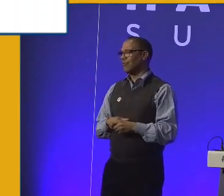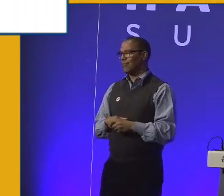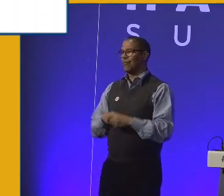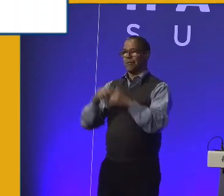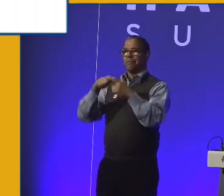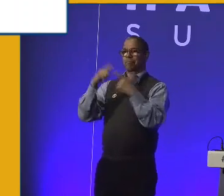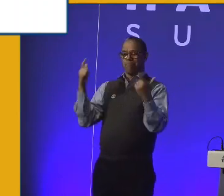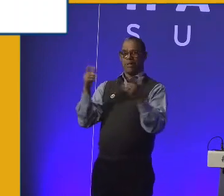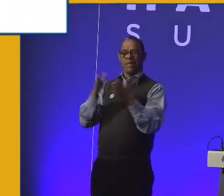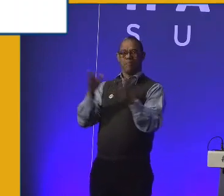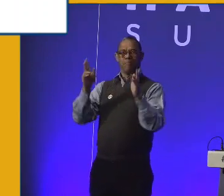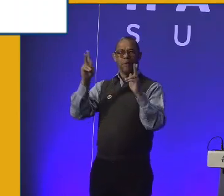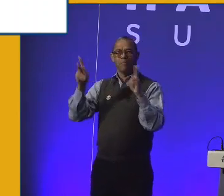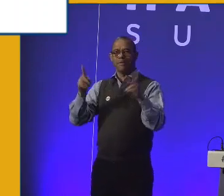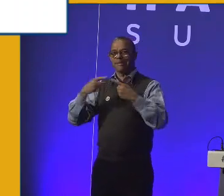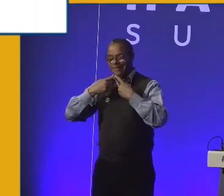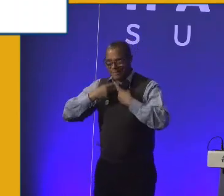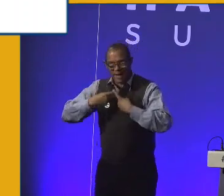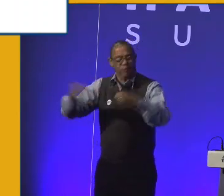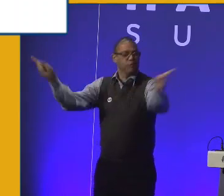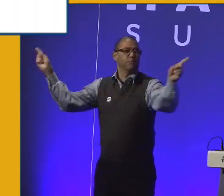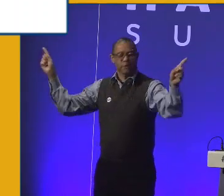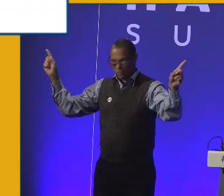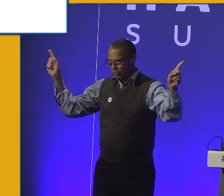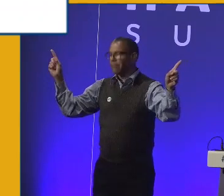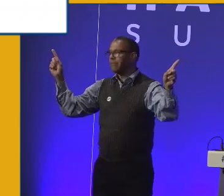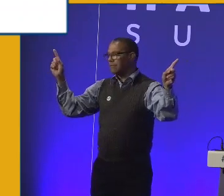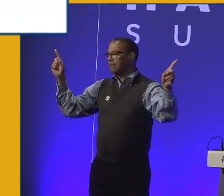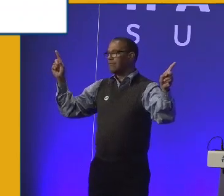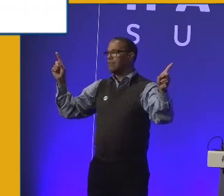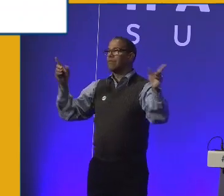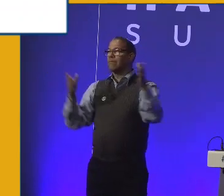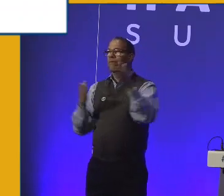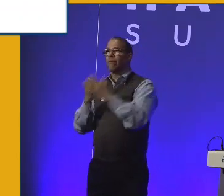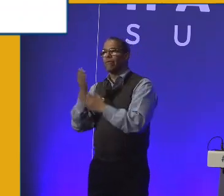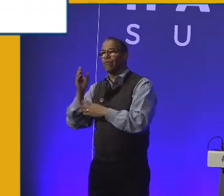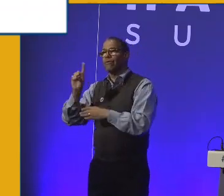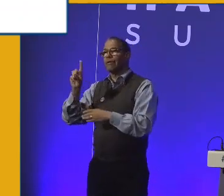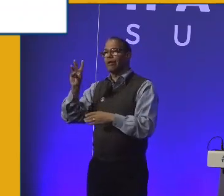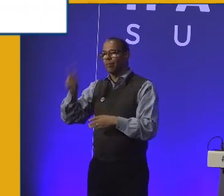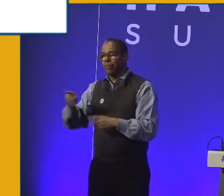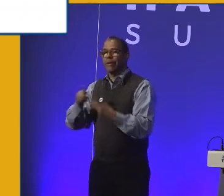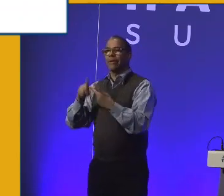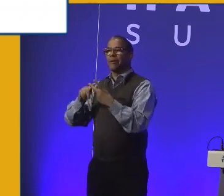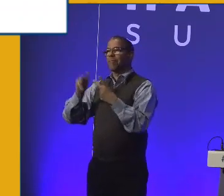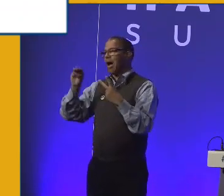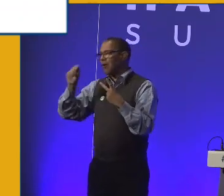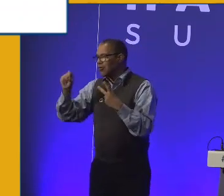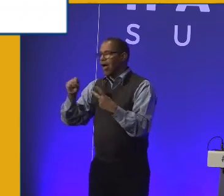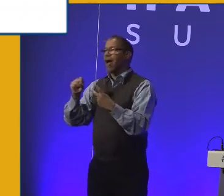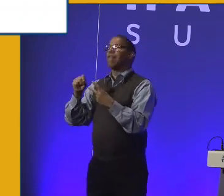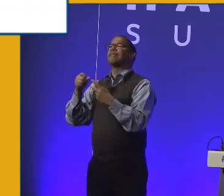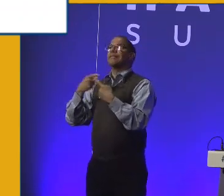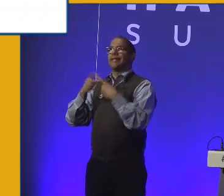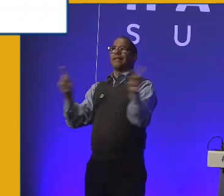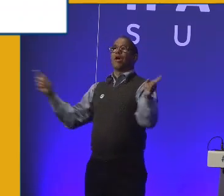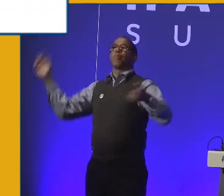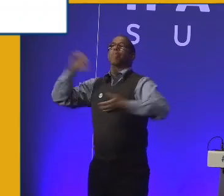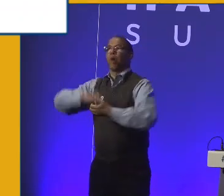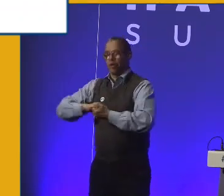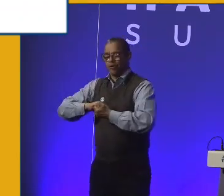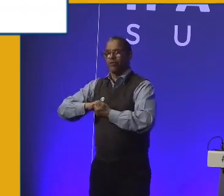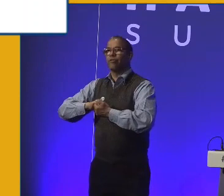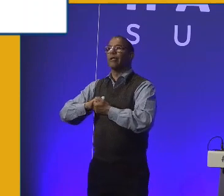public announcement where DWP and Microsoft had jointly declared their partnership in training